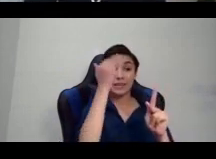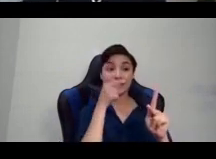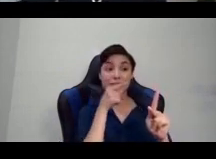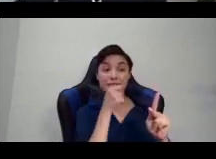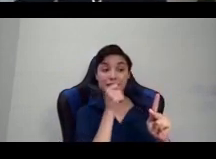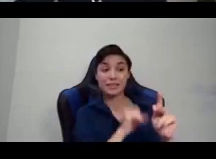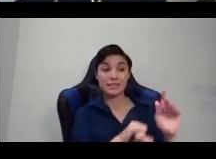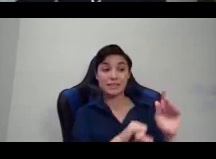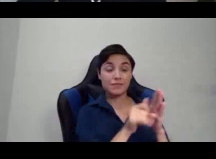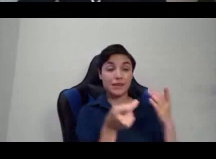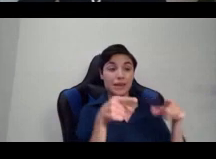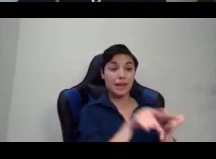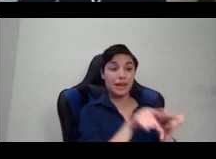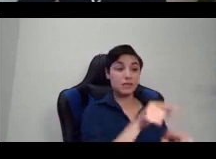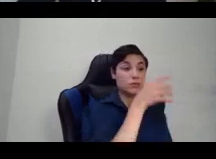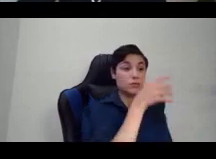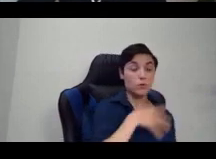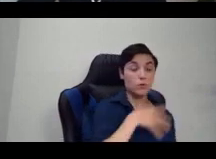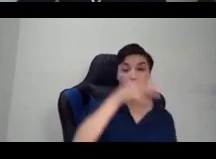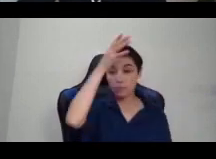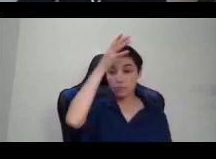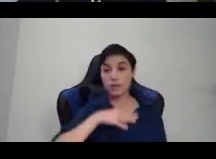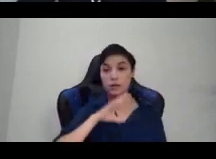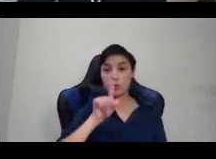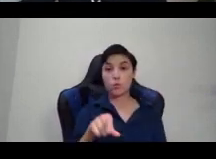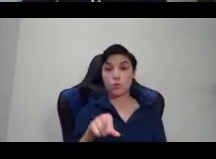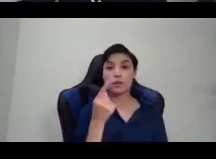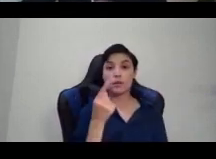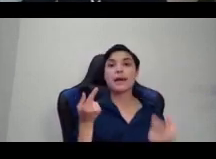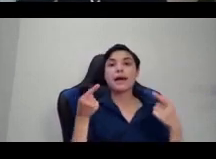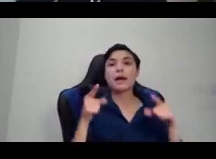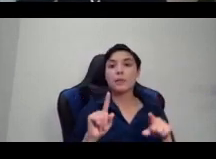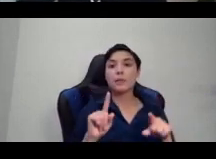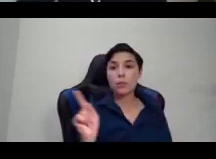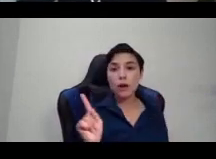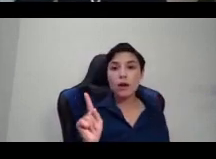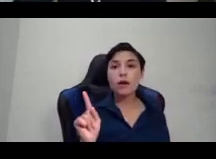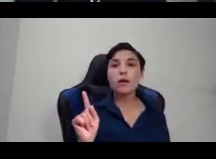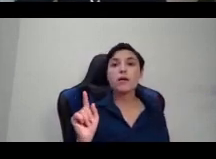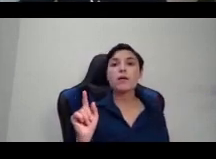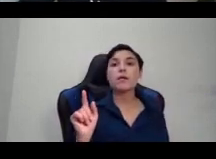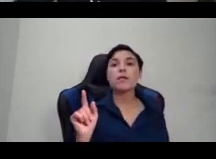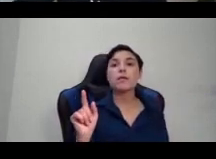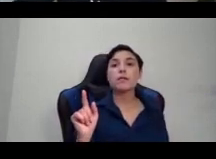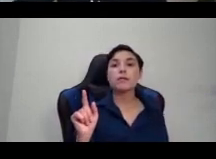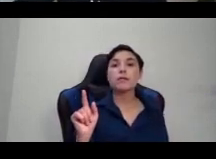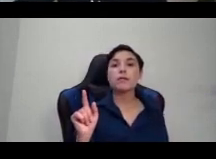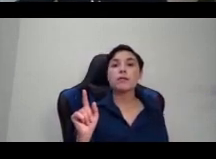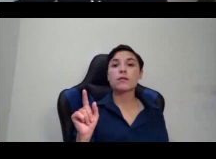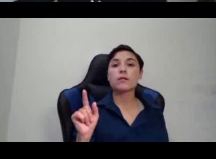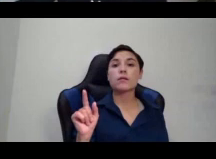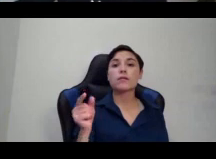rampage of Vasco Niños de Balboa through the Isthmus of Panama.